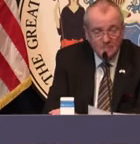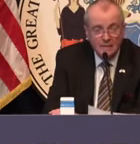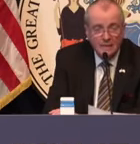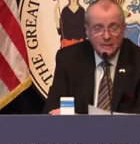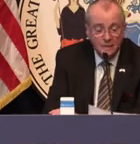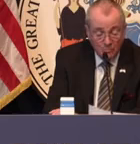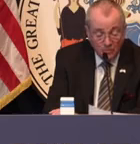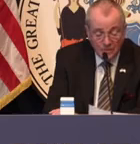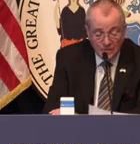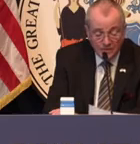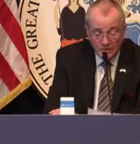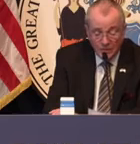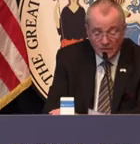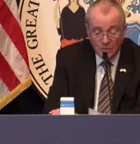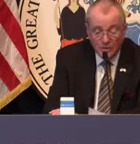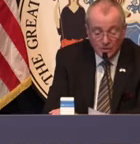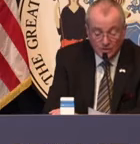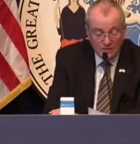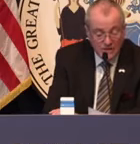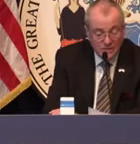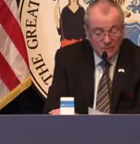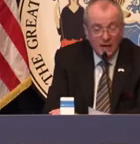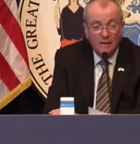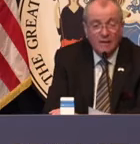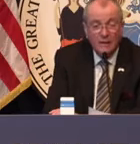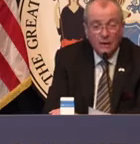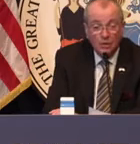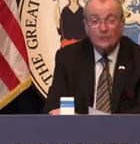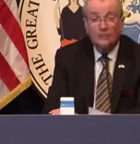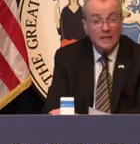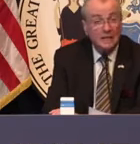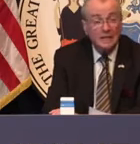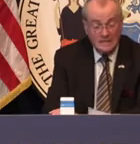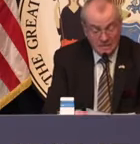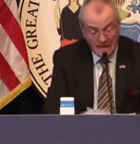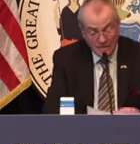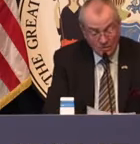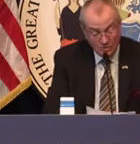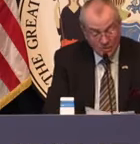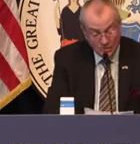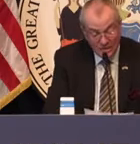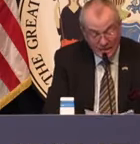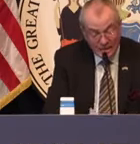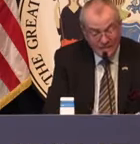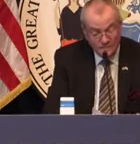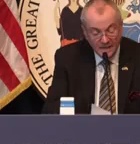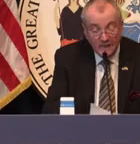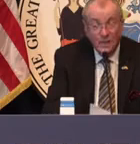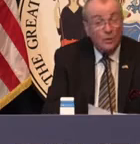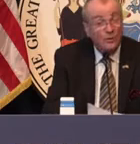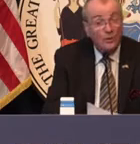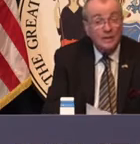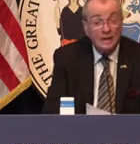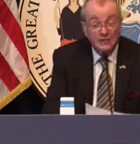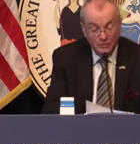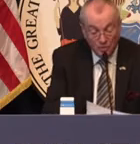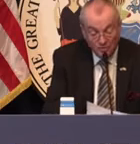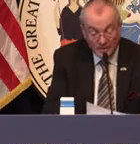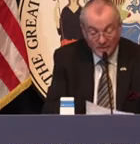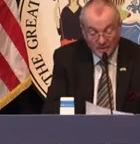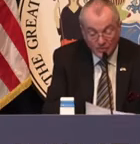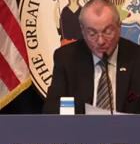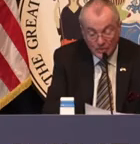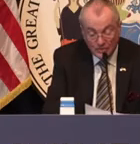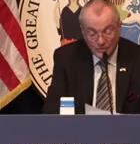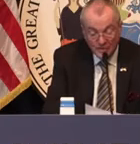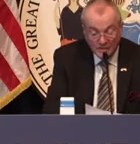direction. The number of patients in either critical or intensive care also fell again to 969. There were 39 fewer